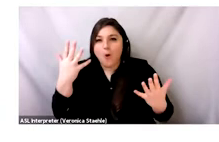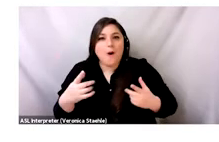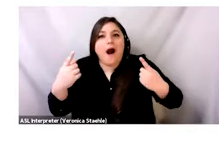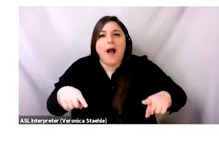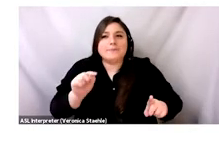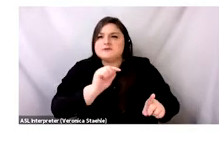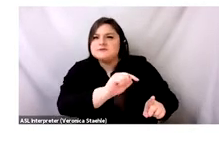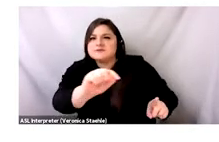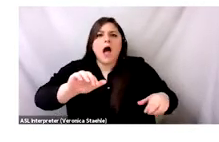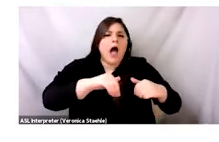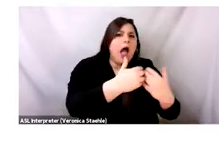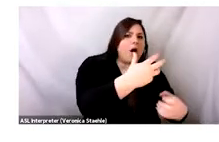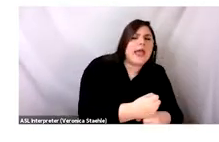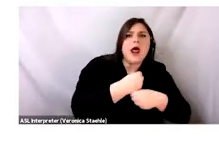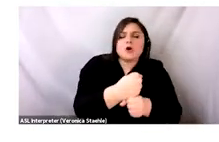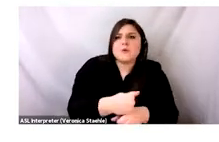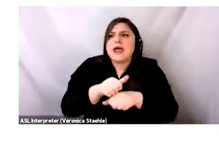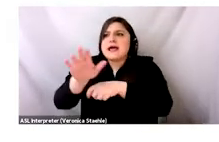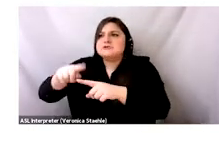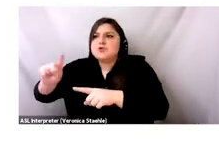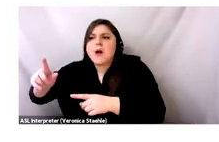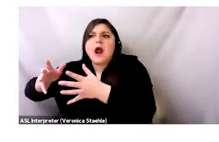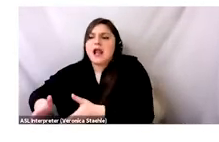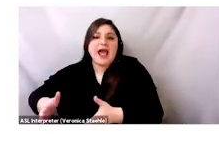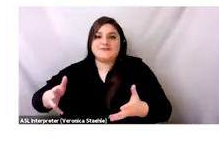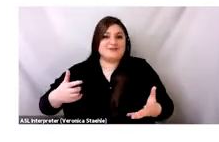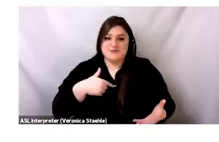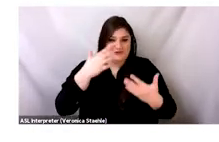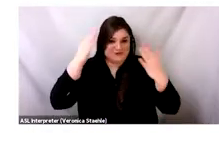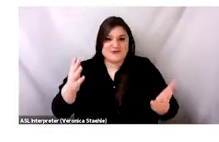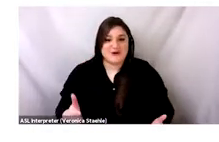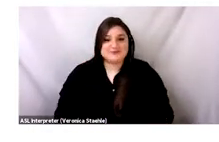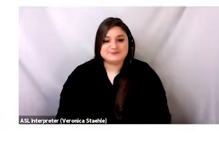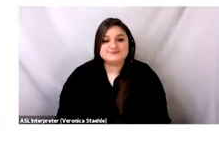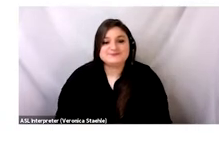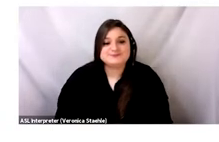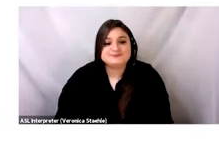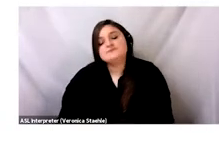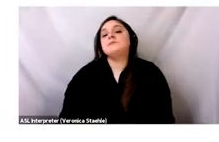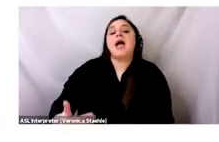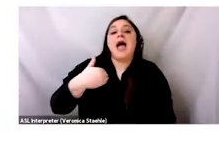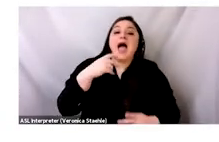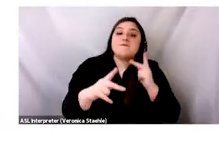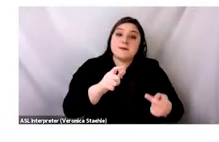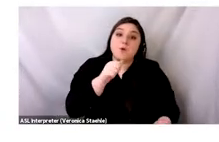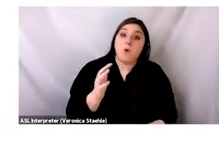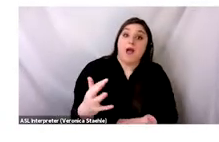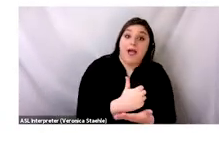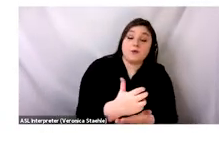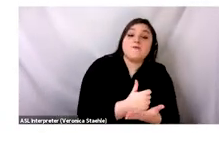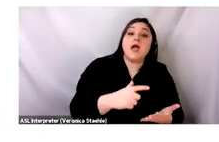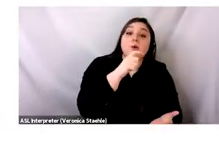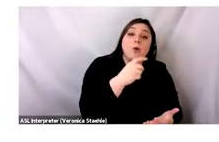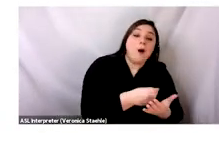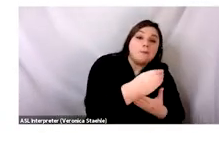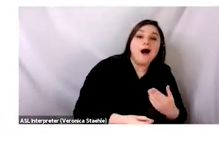within this invisible supply chain. There are the aggregators who collect, buy, and sell in bulk. And then there are the sorters.